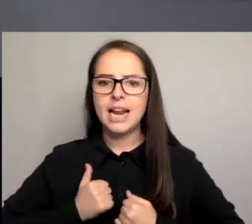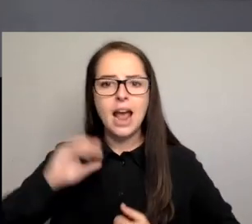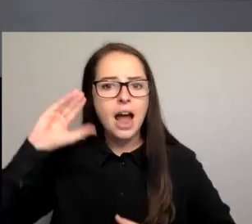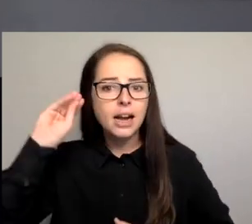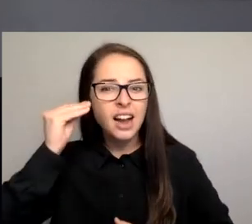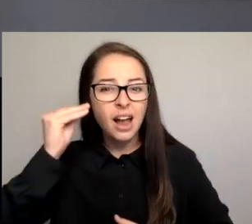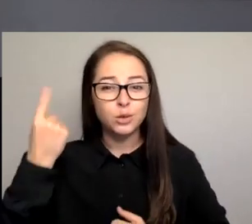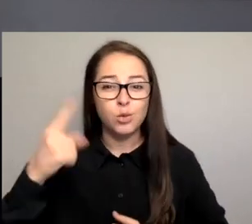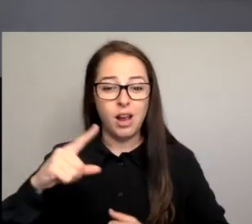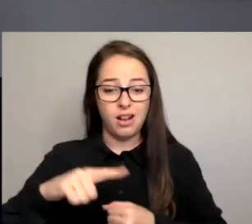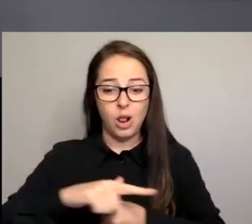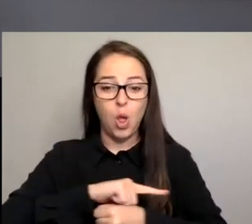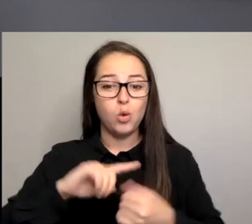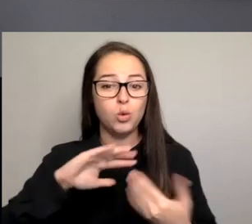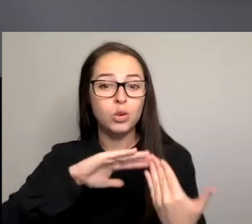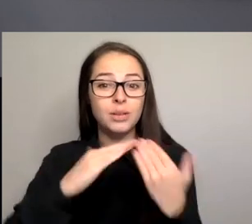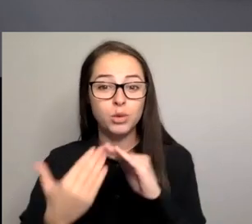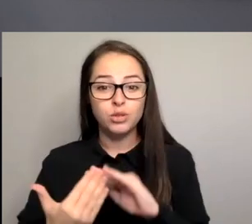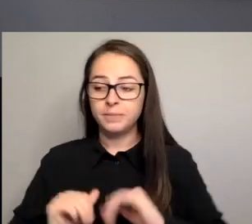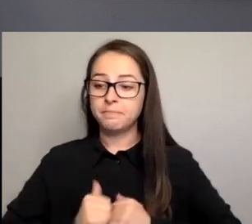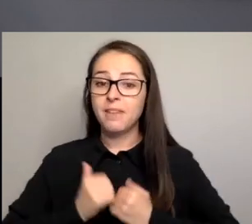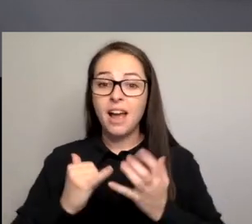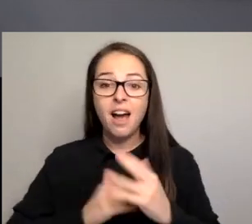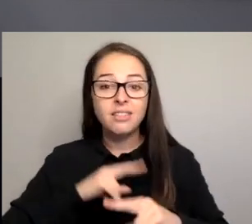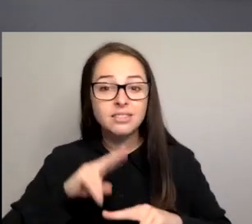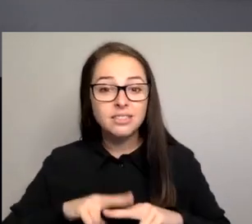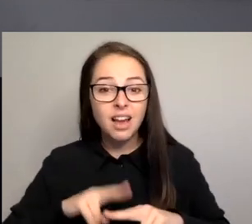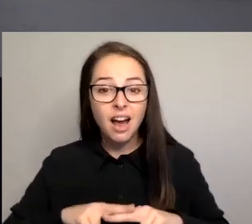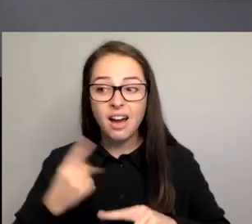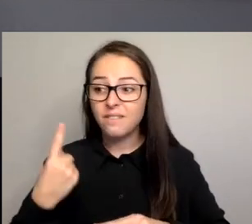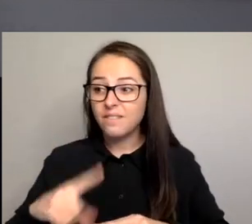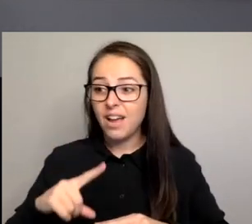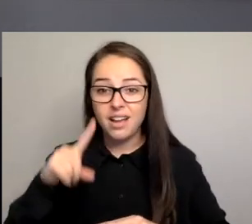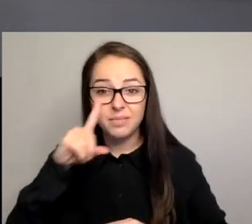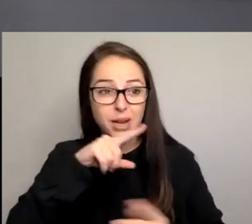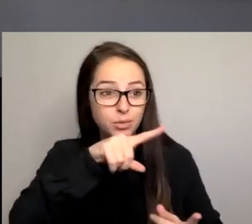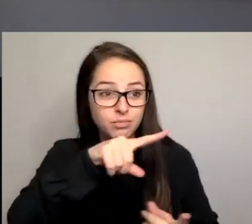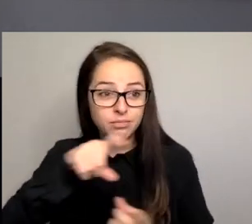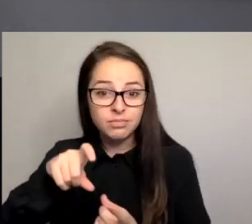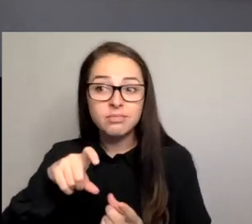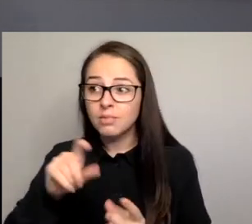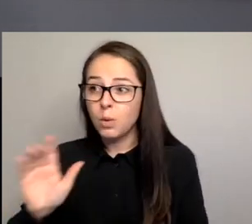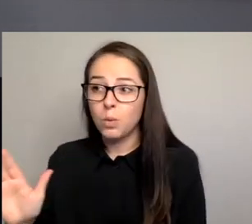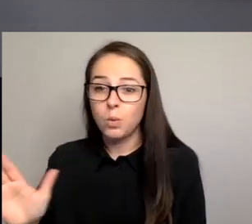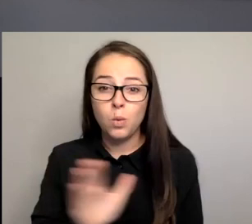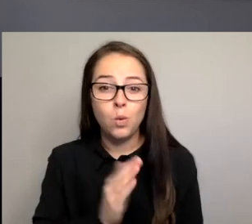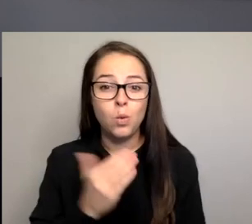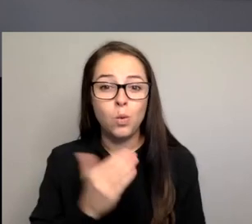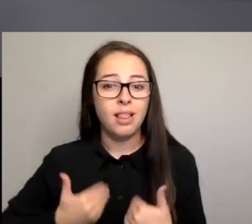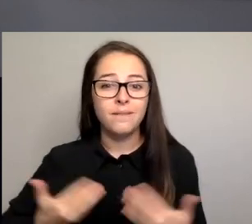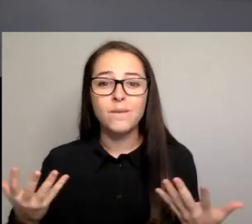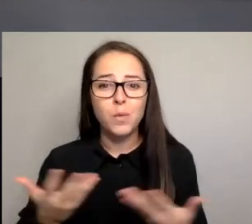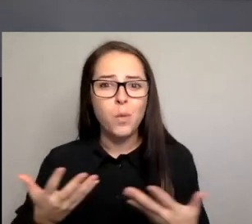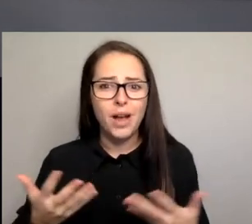councillors and local government staff all live in their local areas. In many cases we are the closest